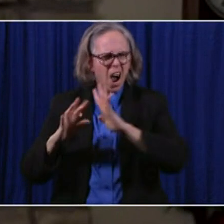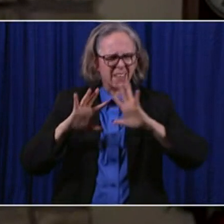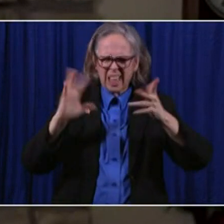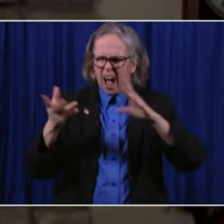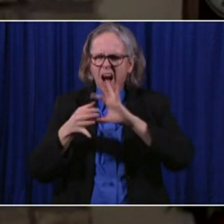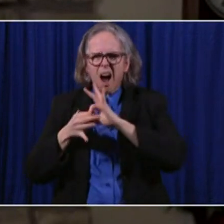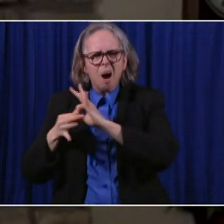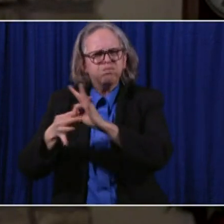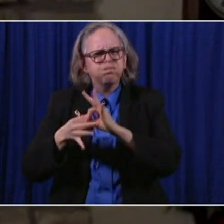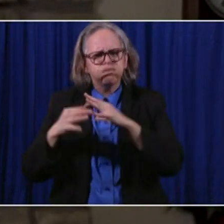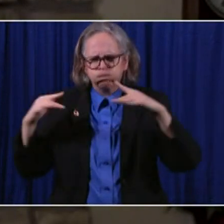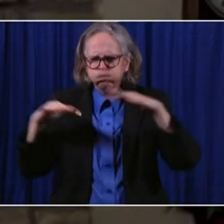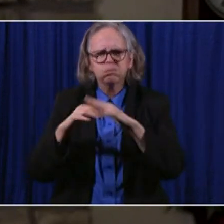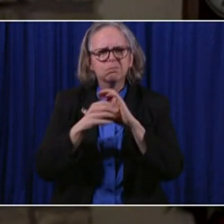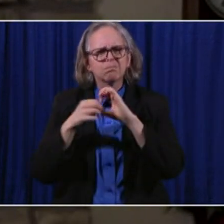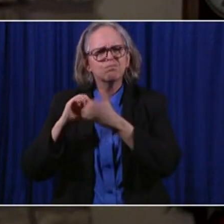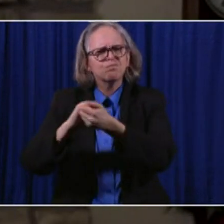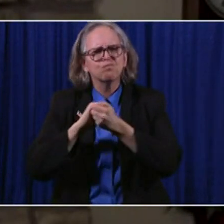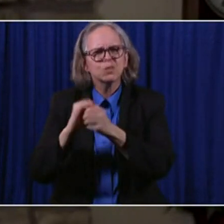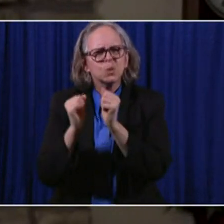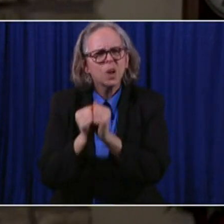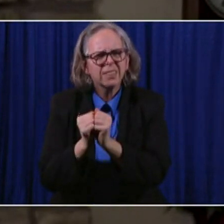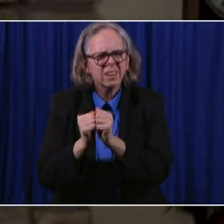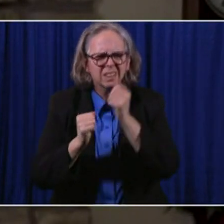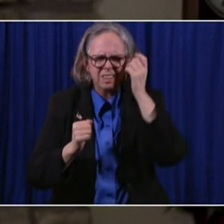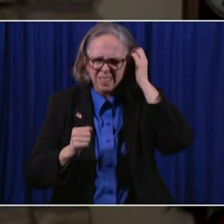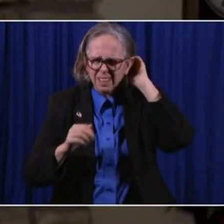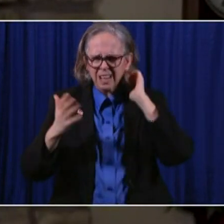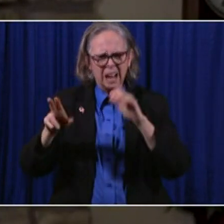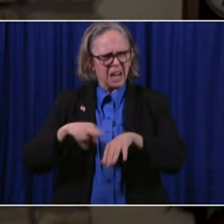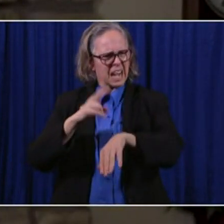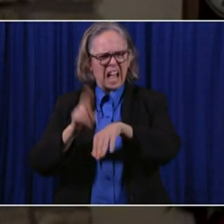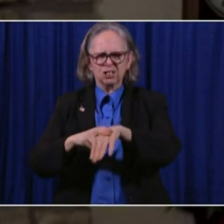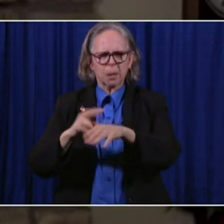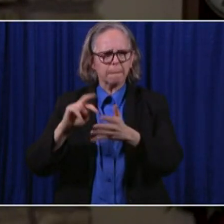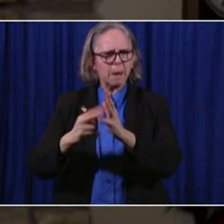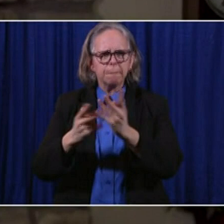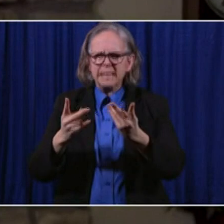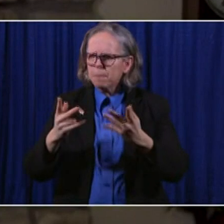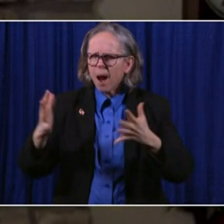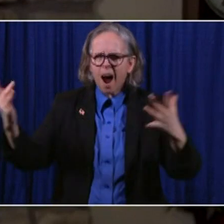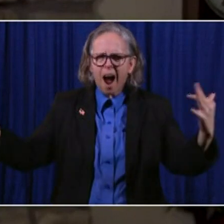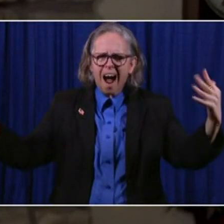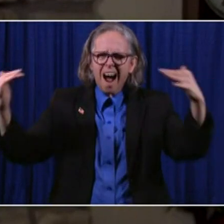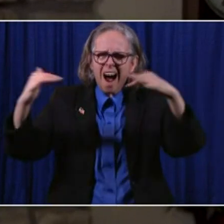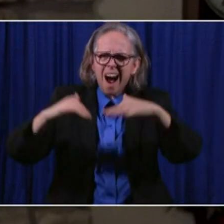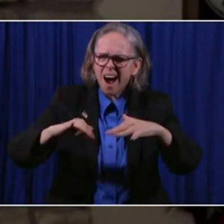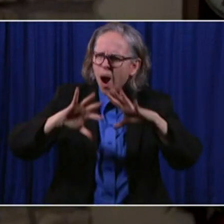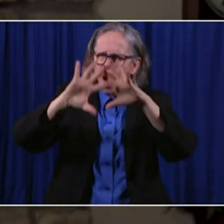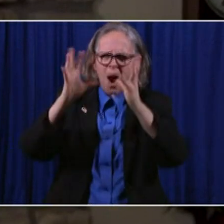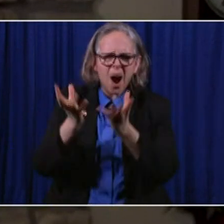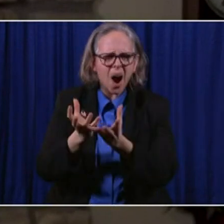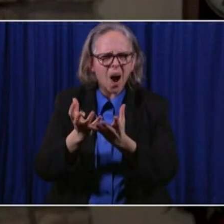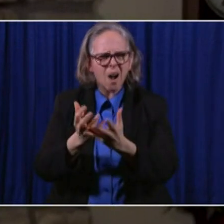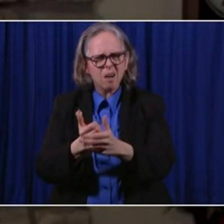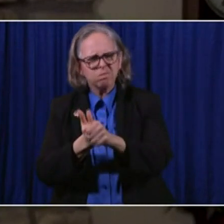We're a nation whose peoples are drawn from all over the world. people who have in common,